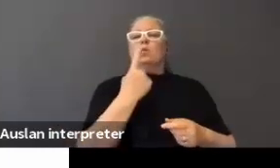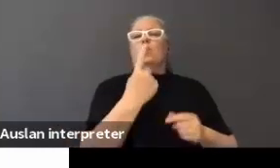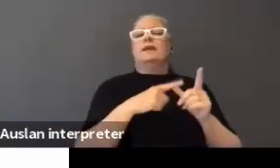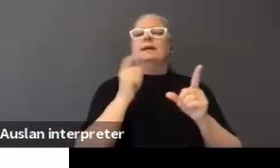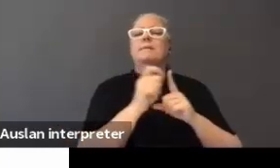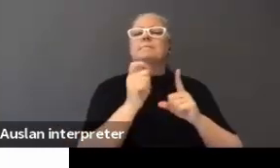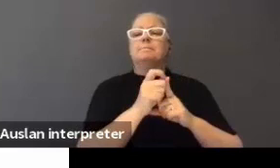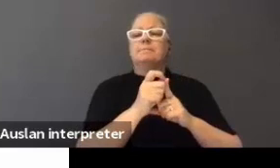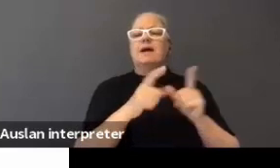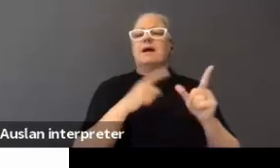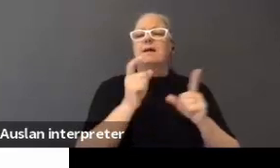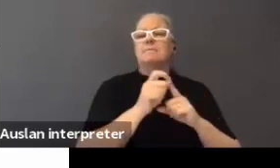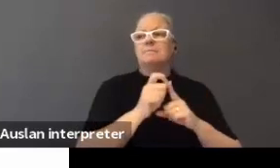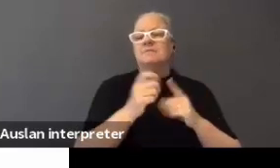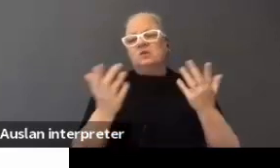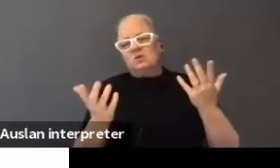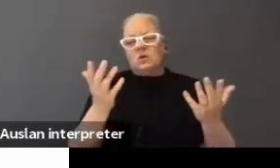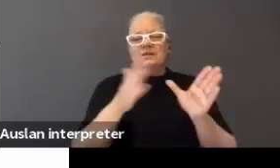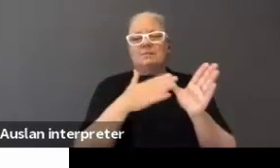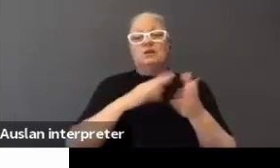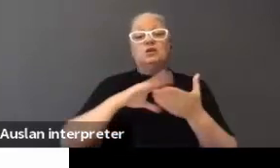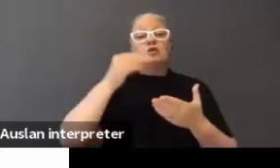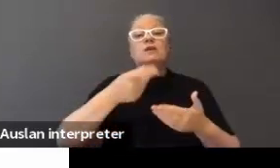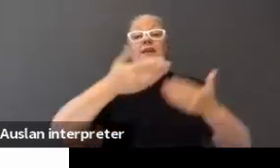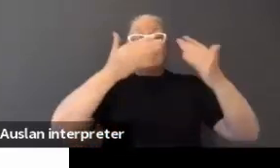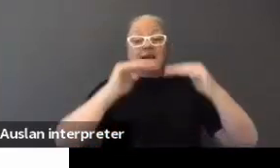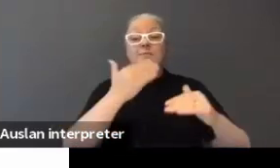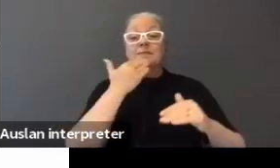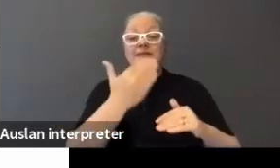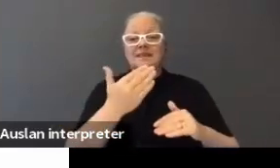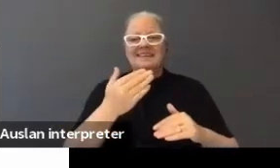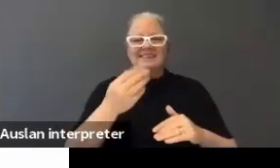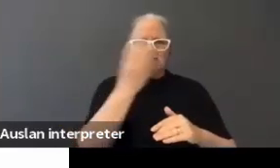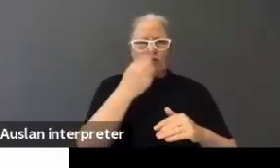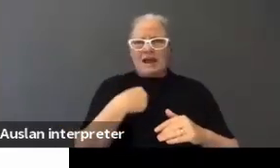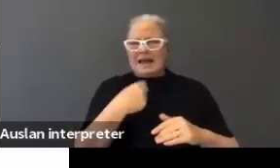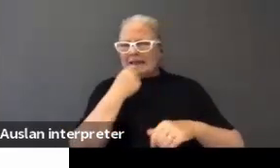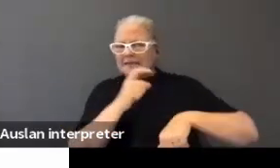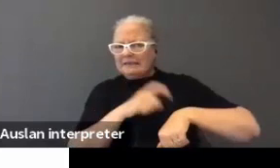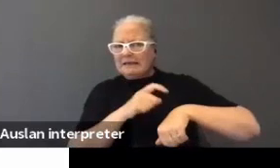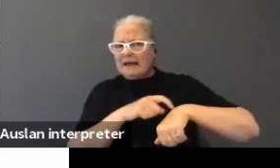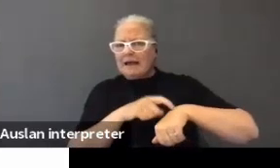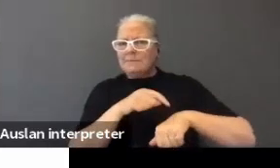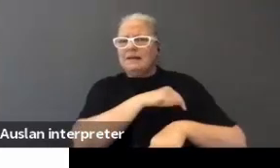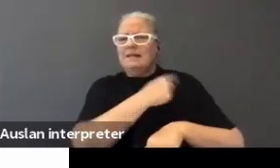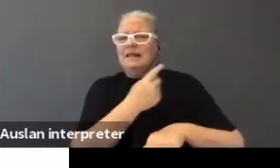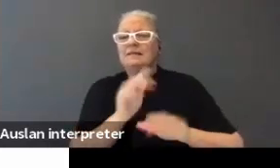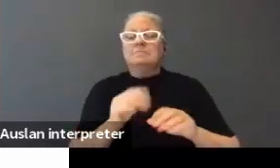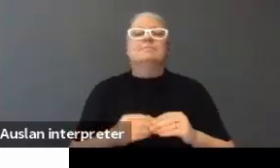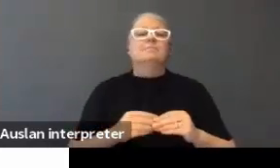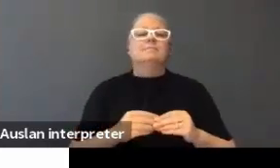it changes with students. Now, slide, please. And I know I'm pushing my time here. Okay?